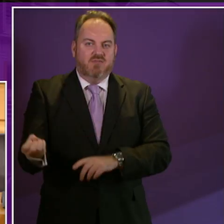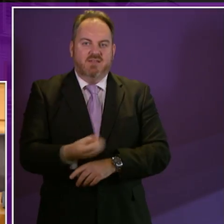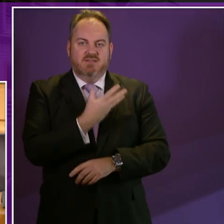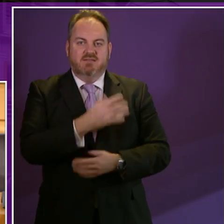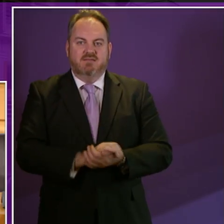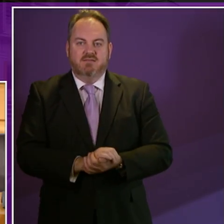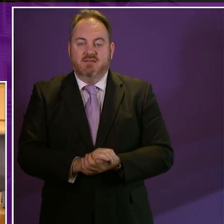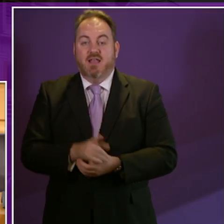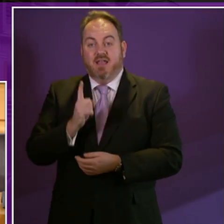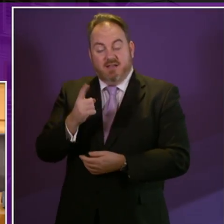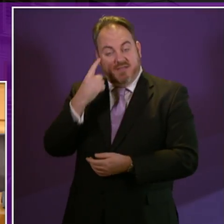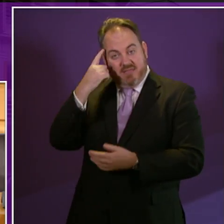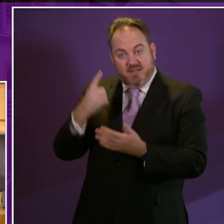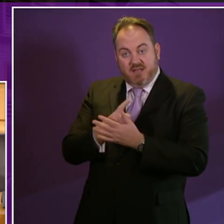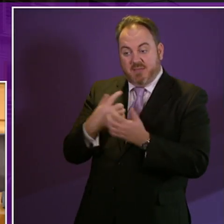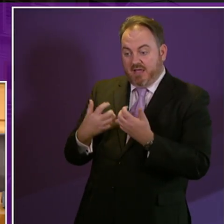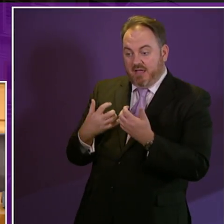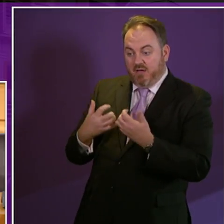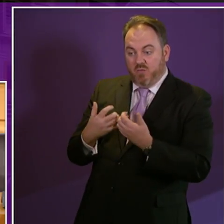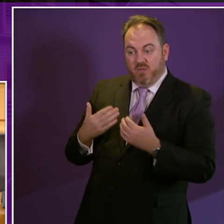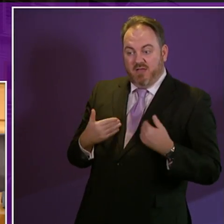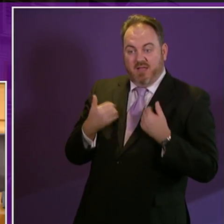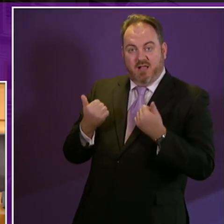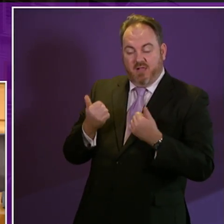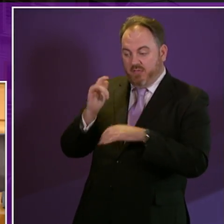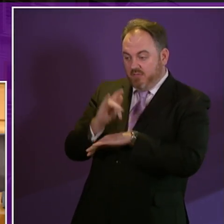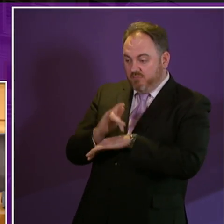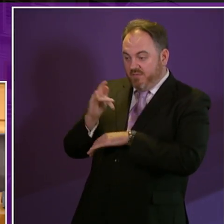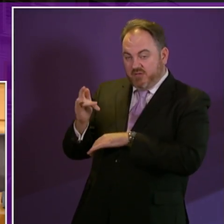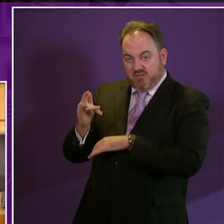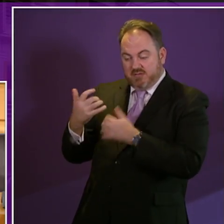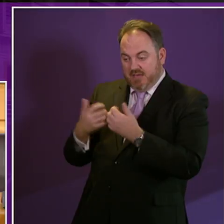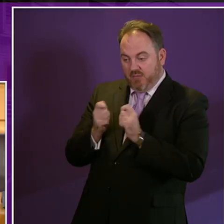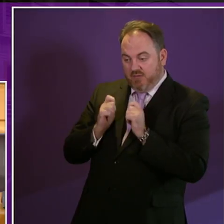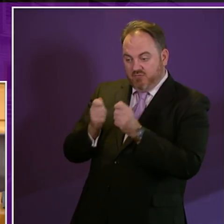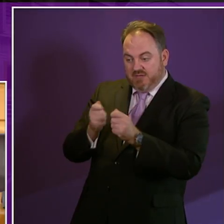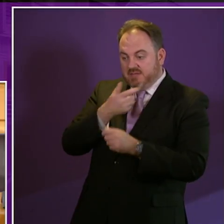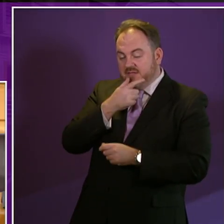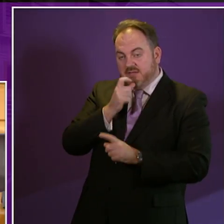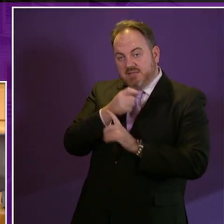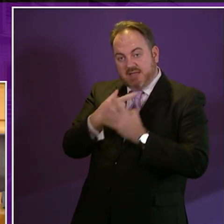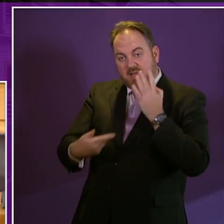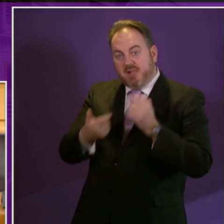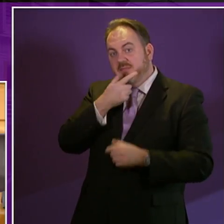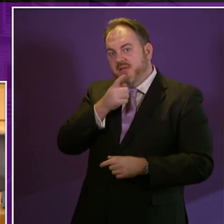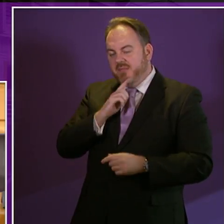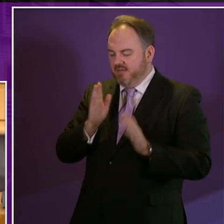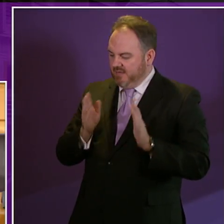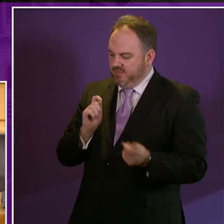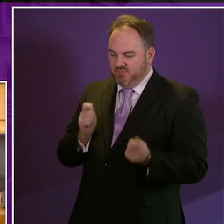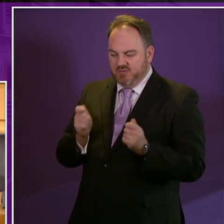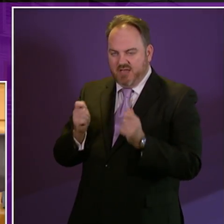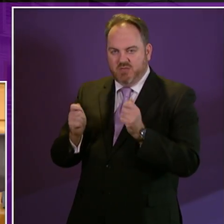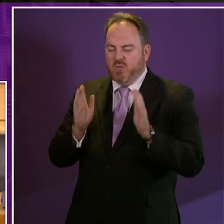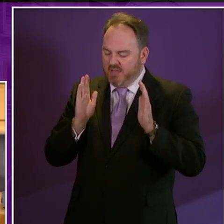professionals as we have been reading about in our briefs and in fact every level of service we must